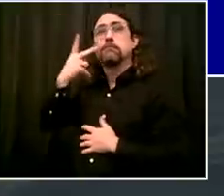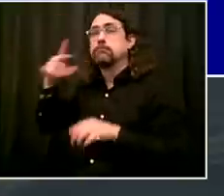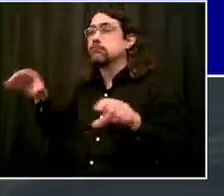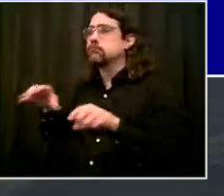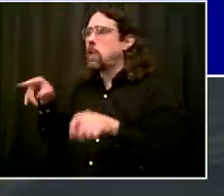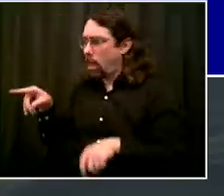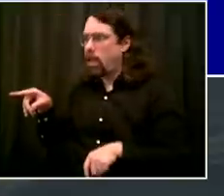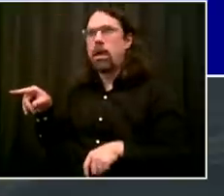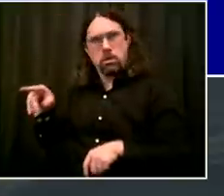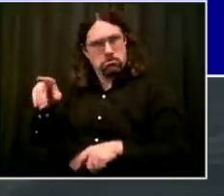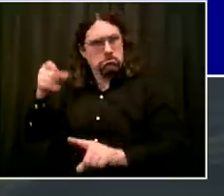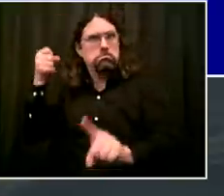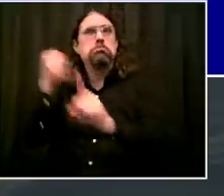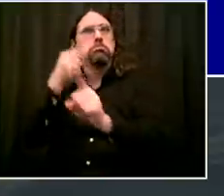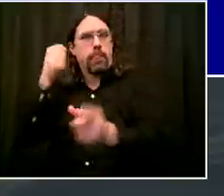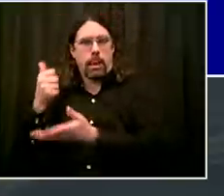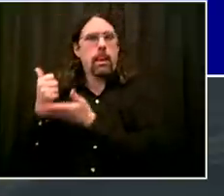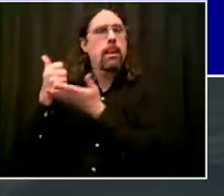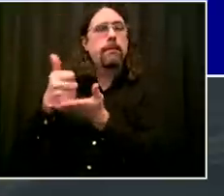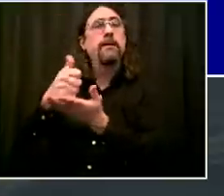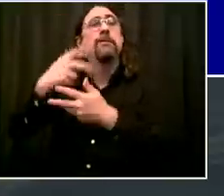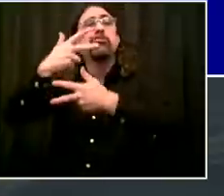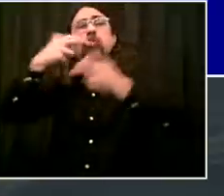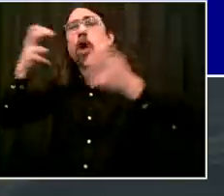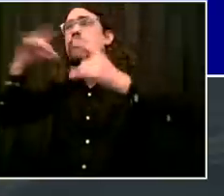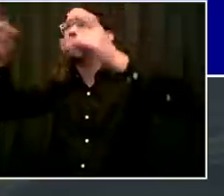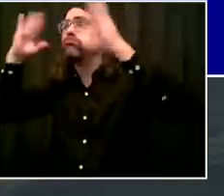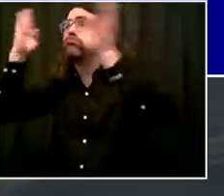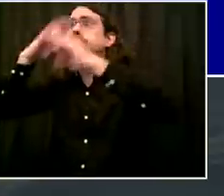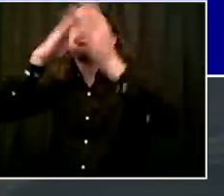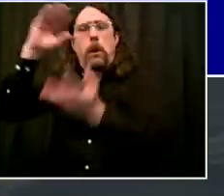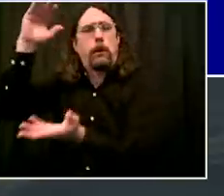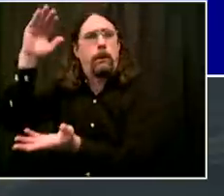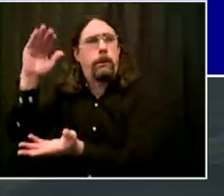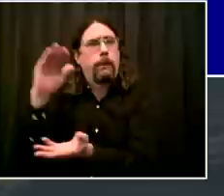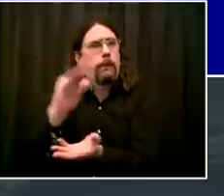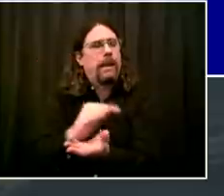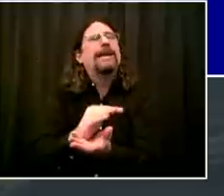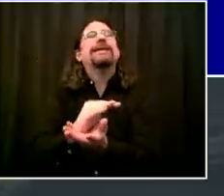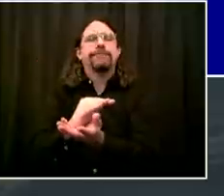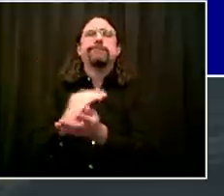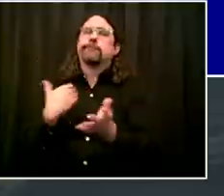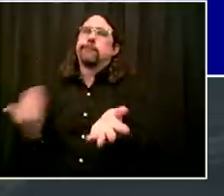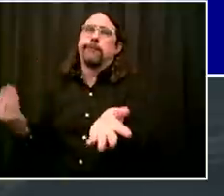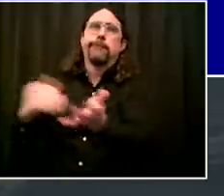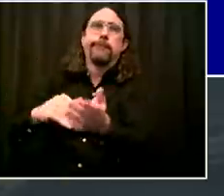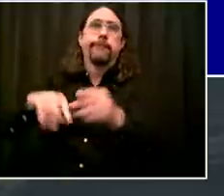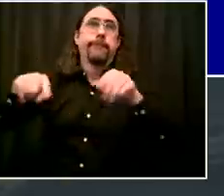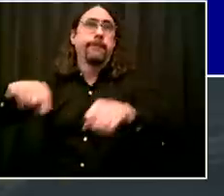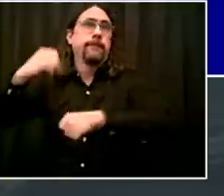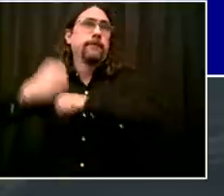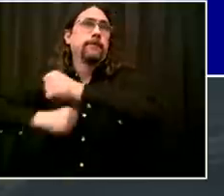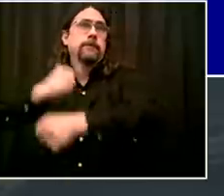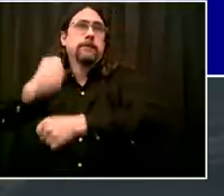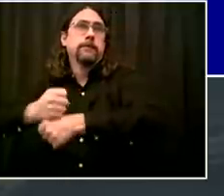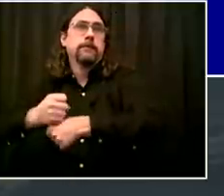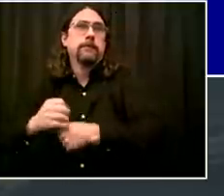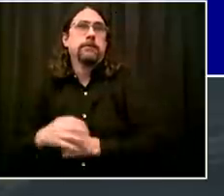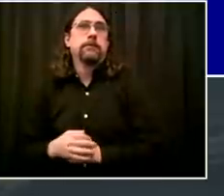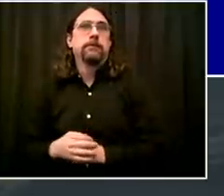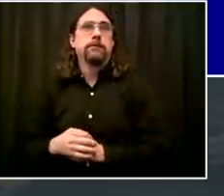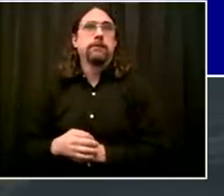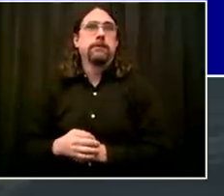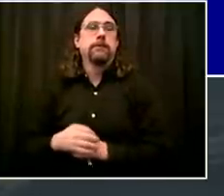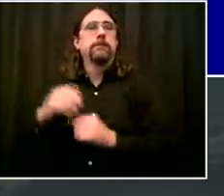summer was going to get more violent and that was just the way it is and we sort of had to accept it. And I got to tell you, the police